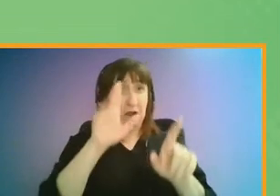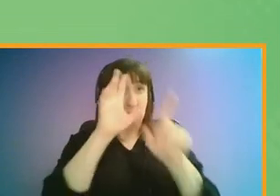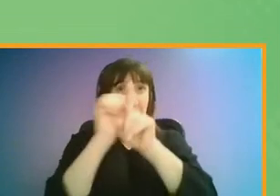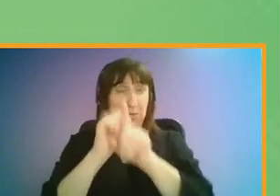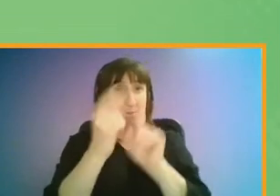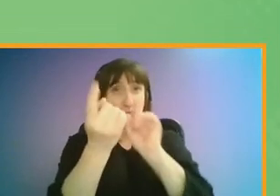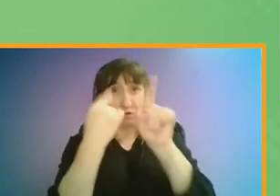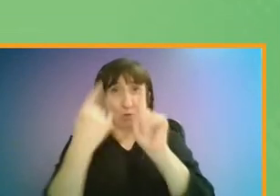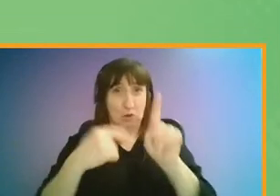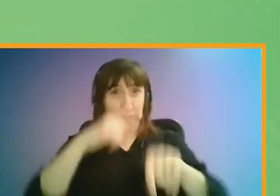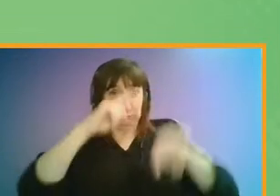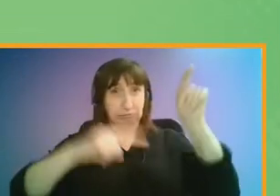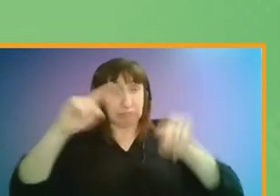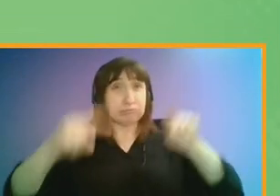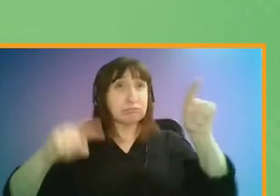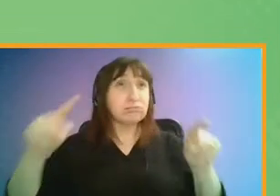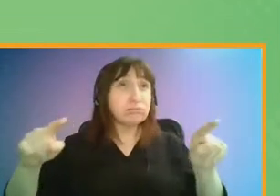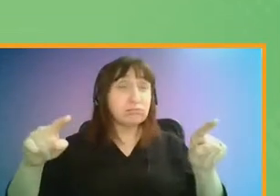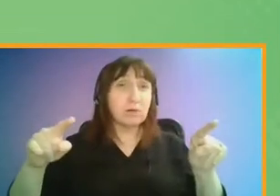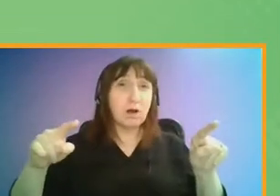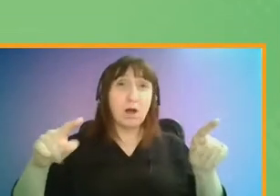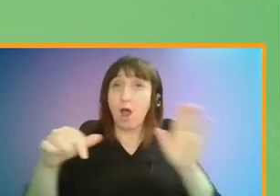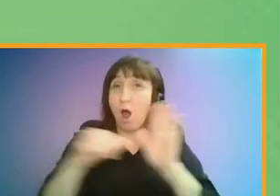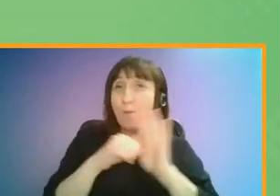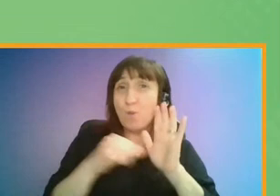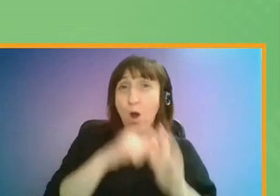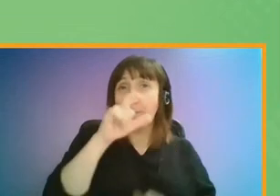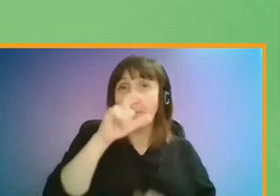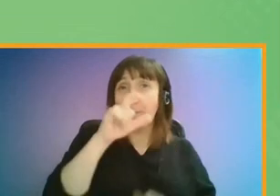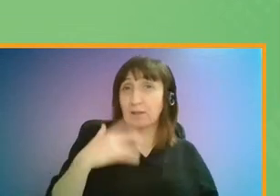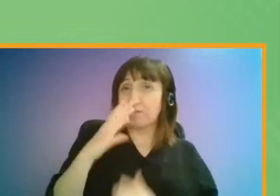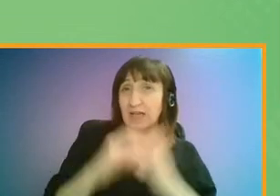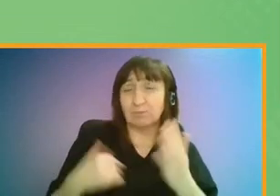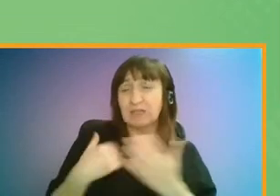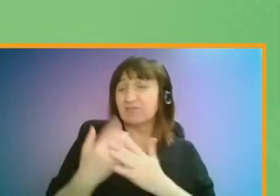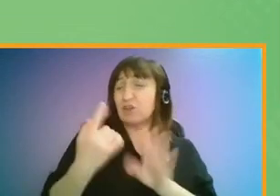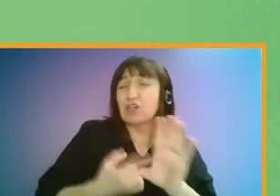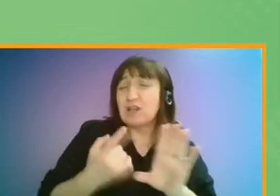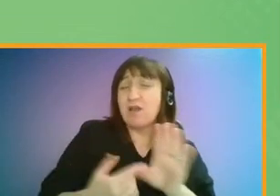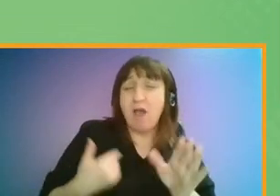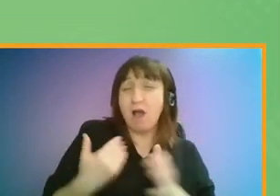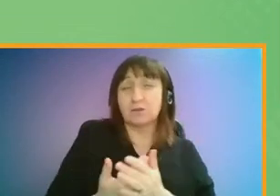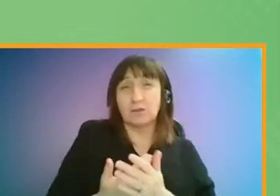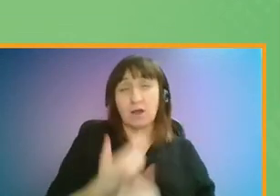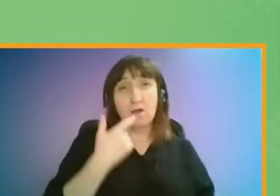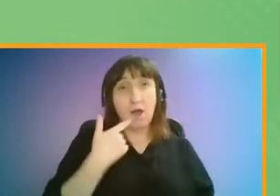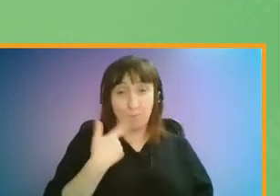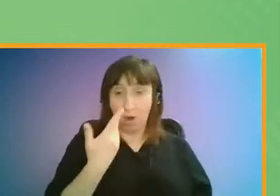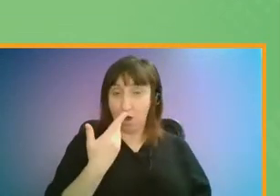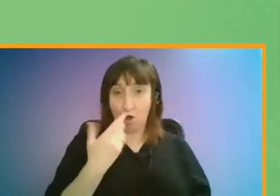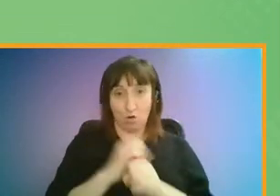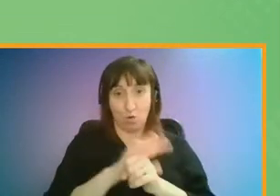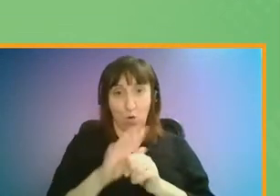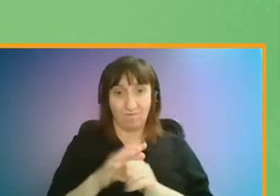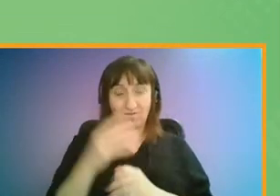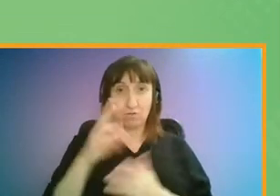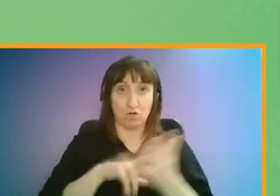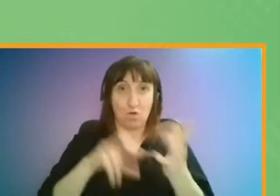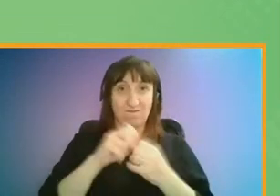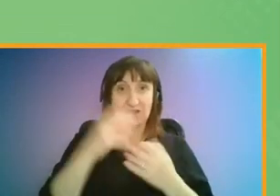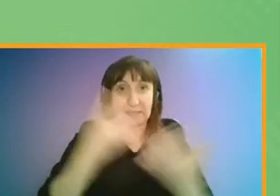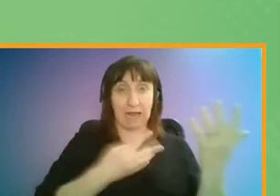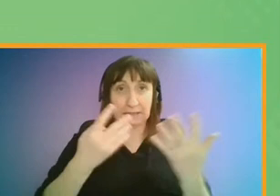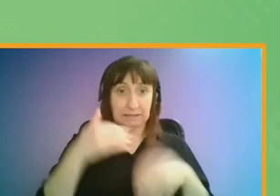responses. Many of the problems mentioned are those that people in London have experienced for years. However, the impact of COVID-19 has added another